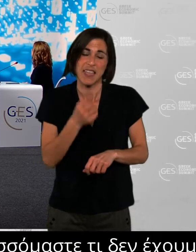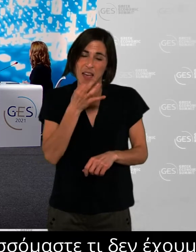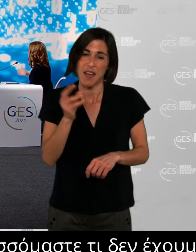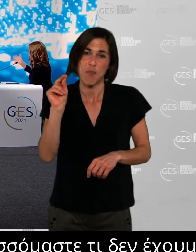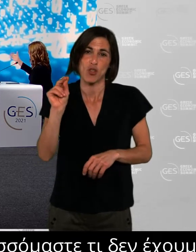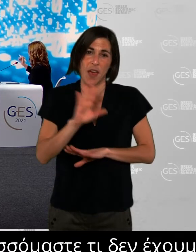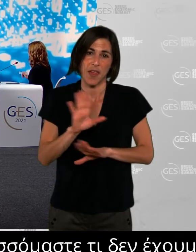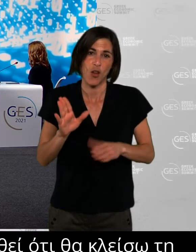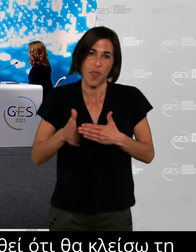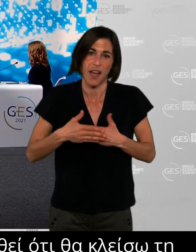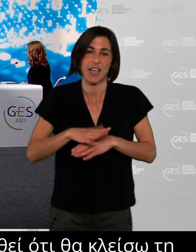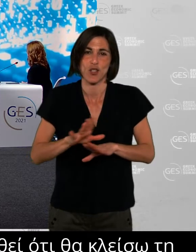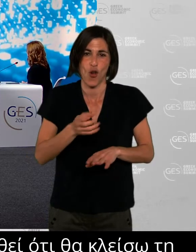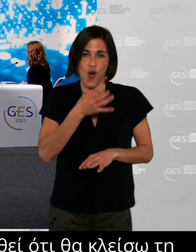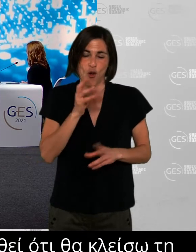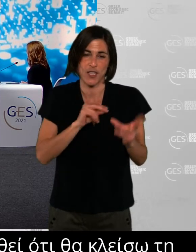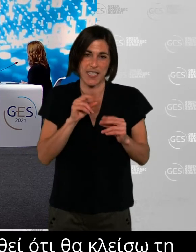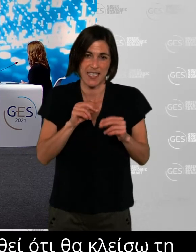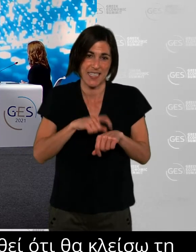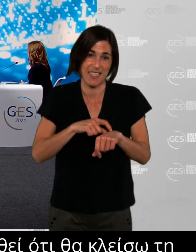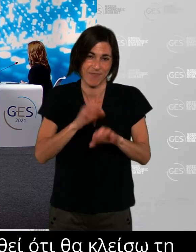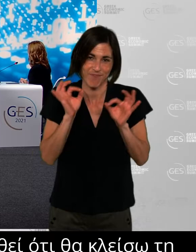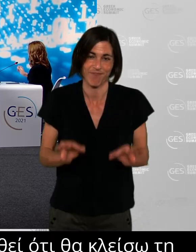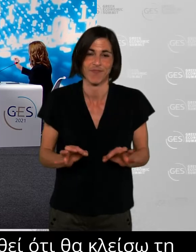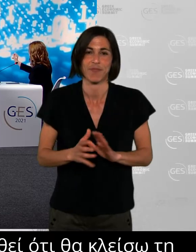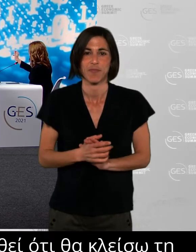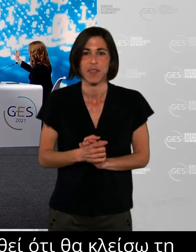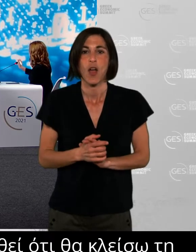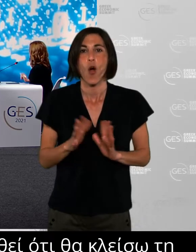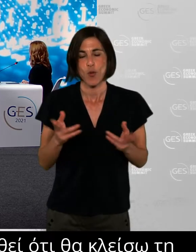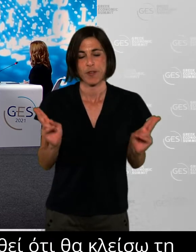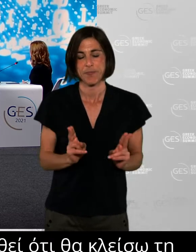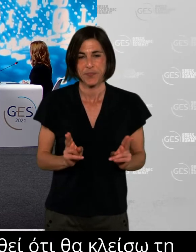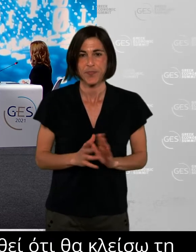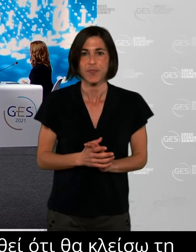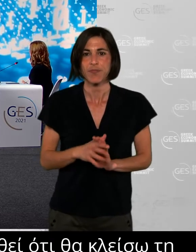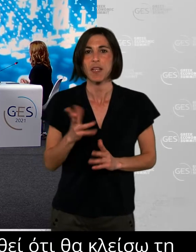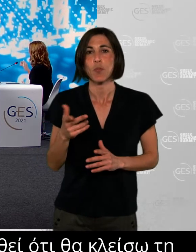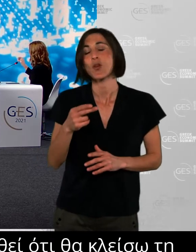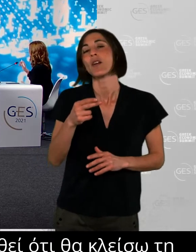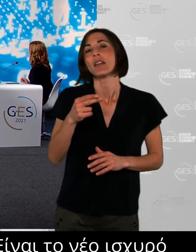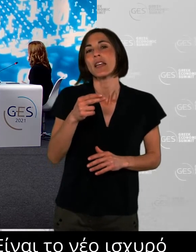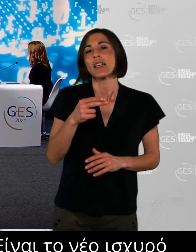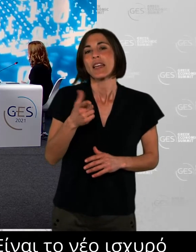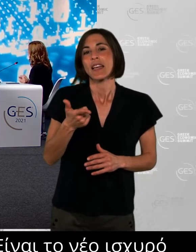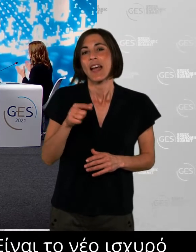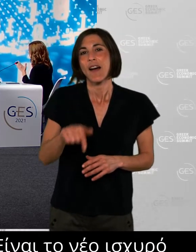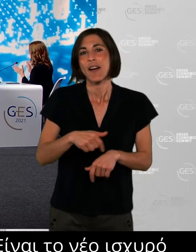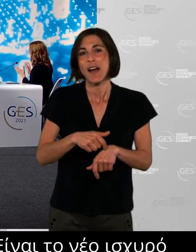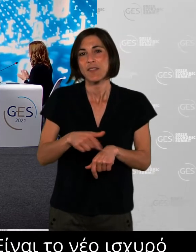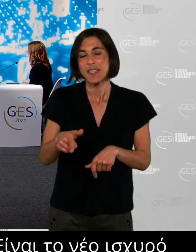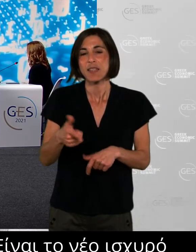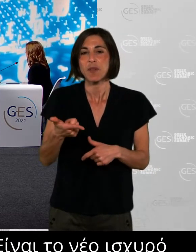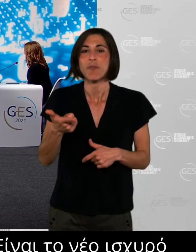currency uh you mentioned it before during your presentation I would like just a bit more from you on that one what do you mean